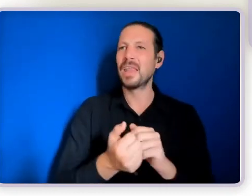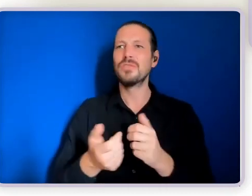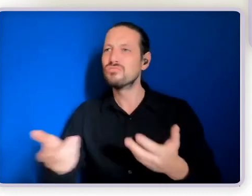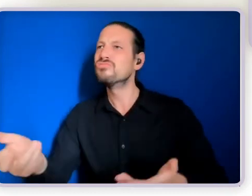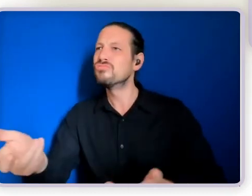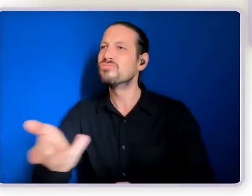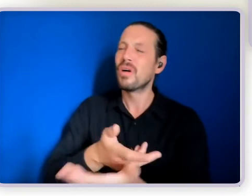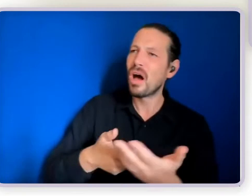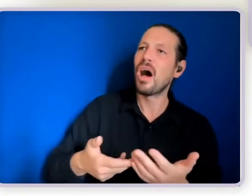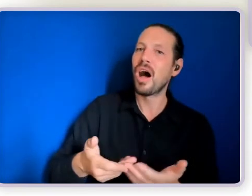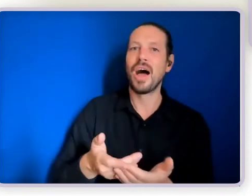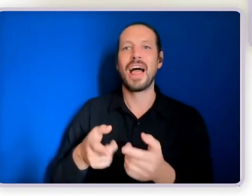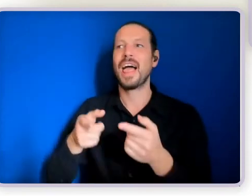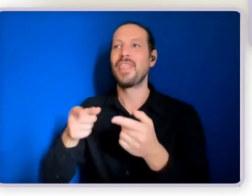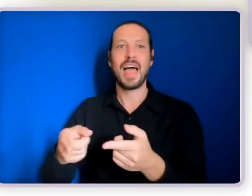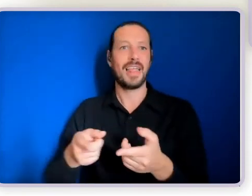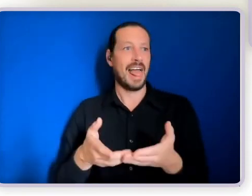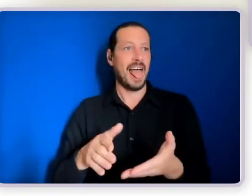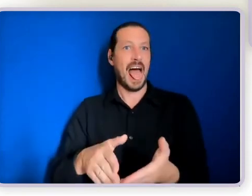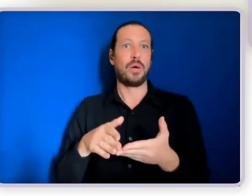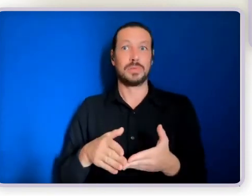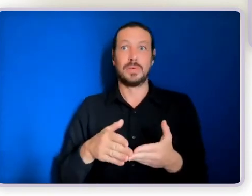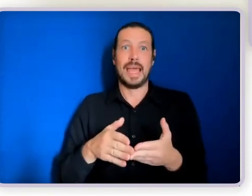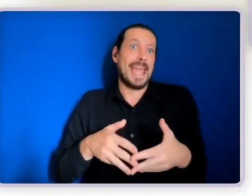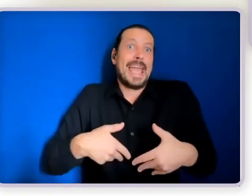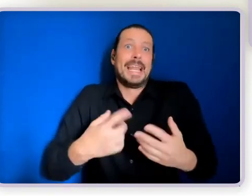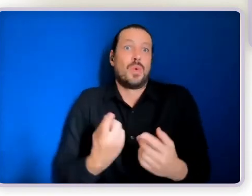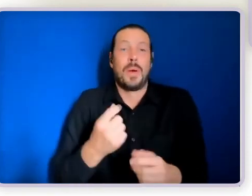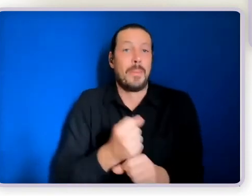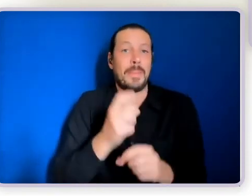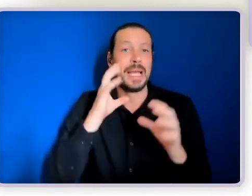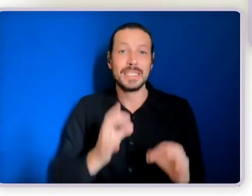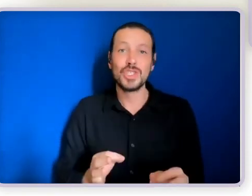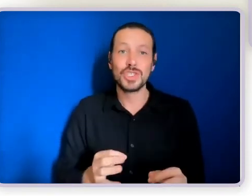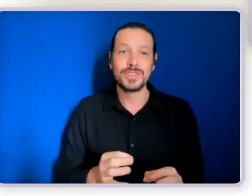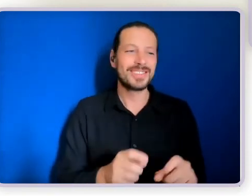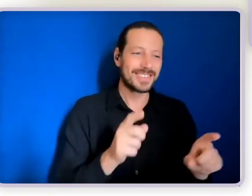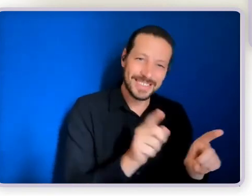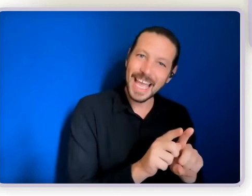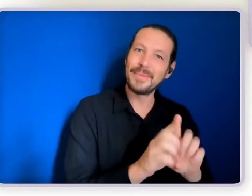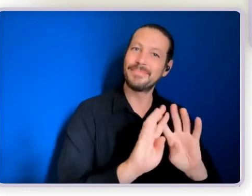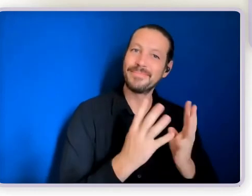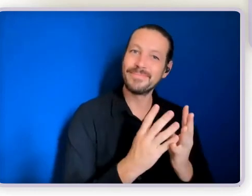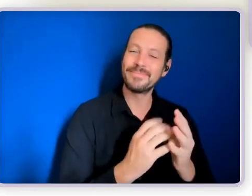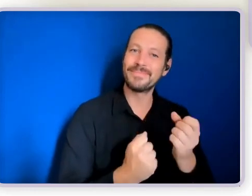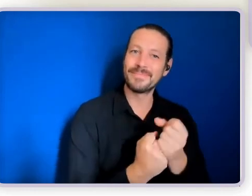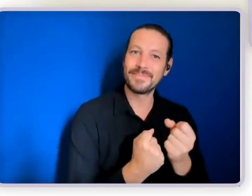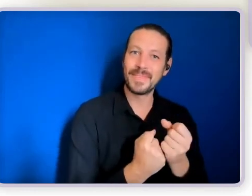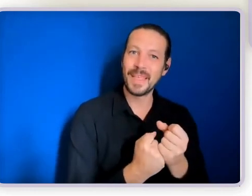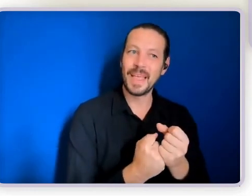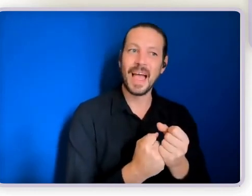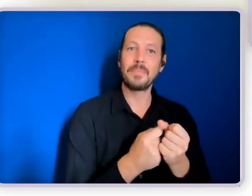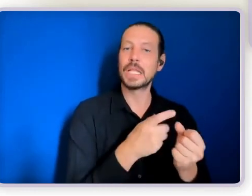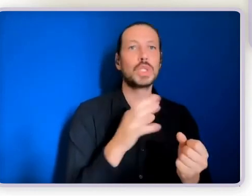about something you know our life and a circle is exactly like that it's just an intentional way of bringing people together around